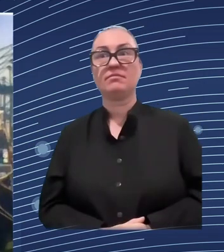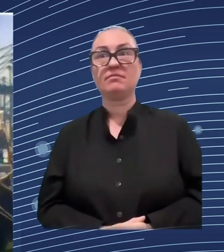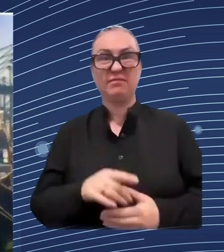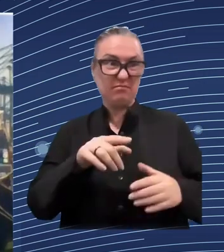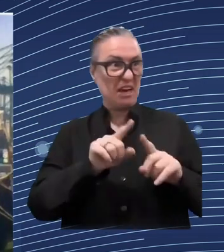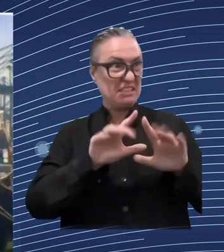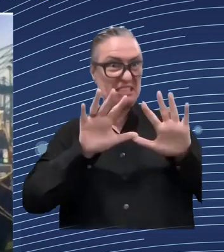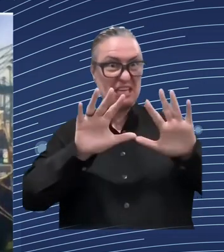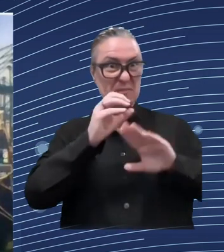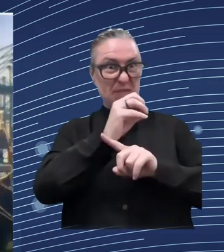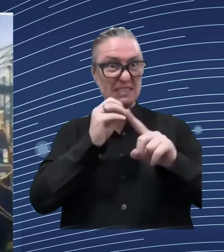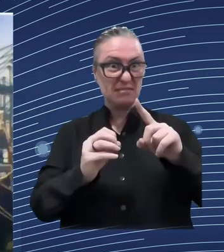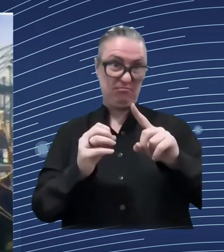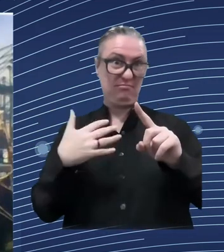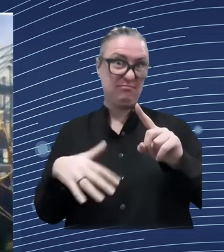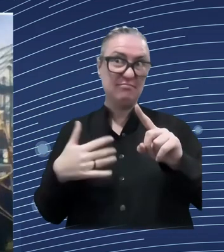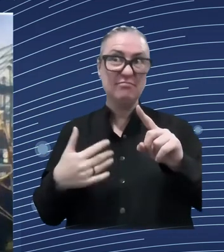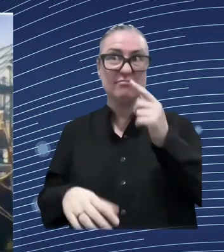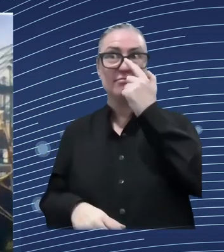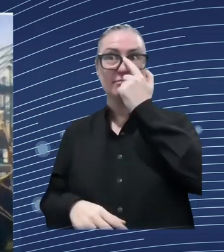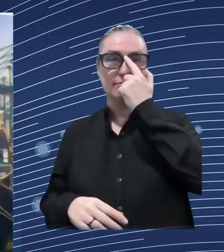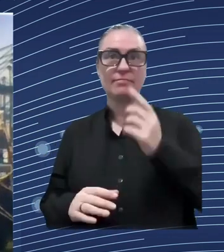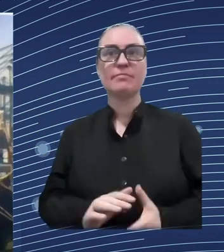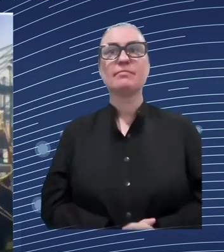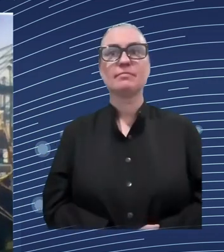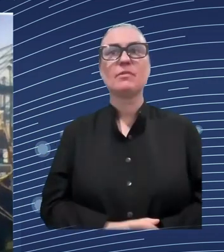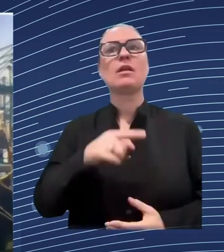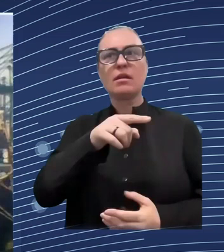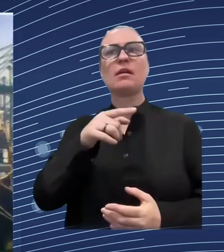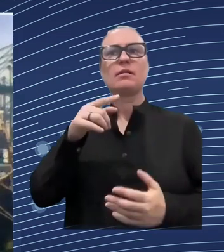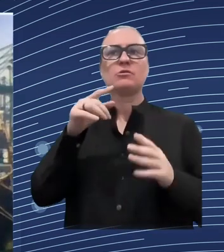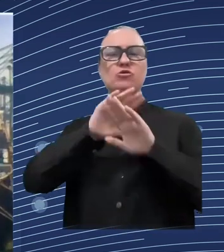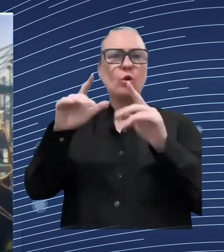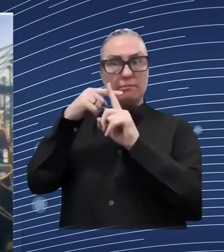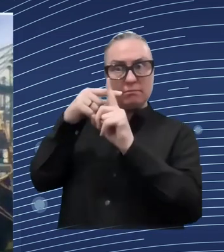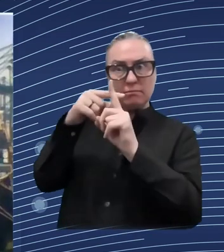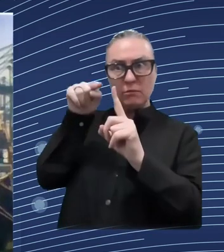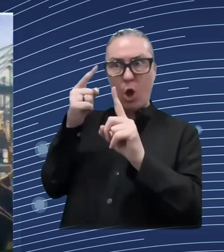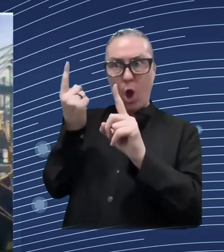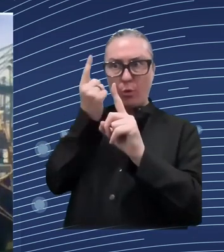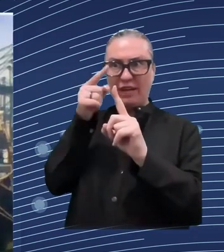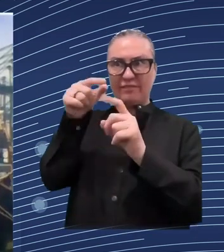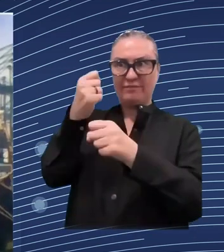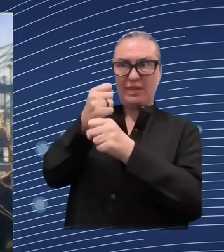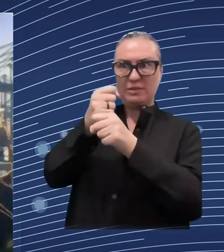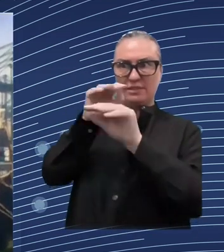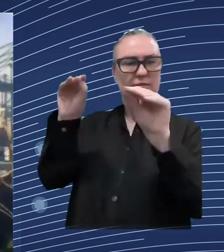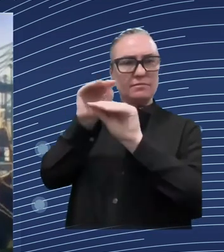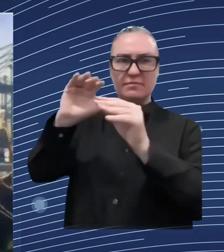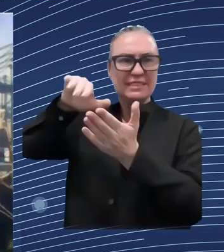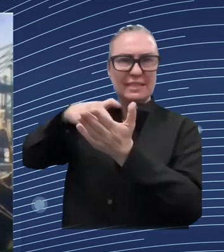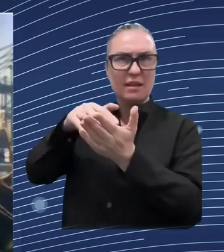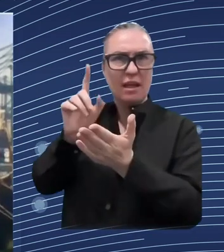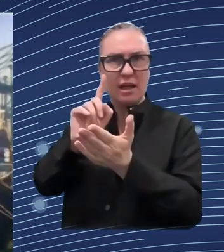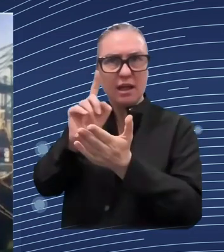and the i when you hear a broad word project it's always you know sometimes it rings bell also that what is then long term